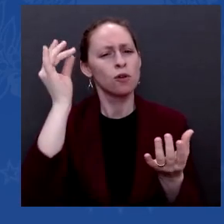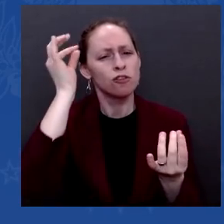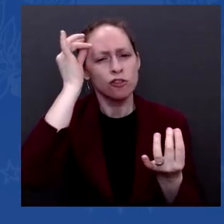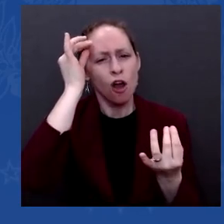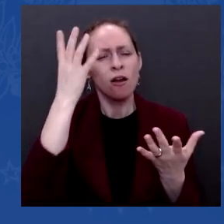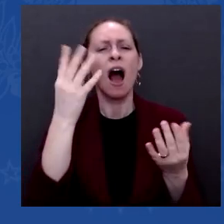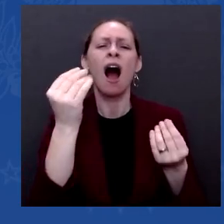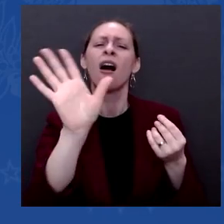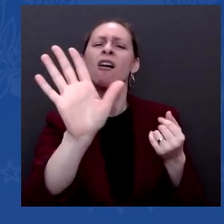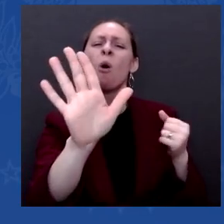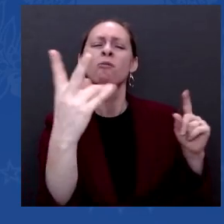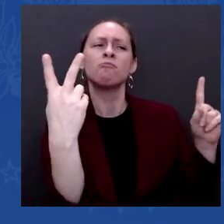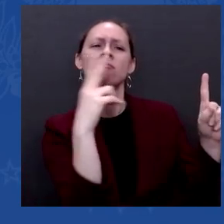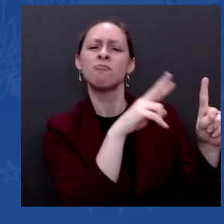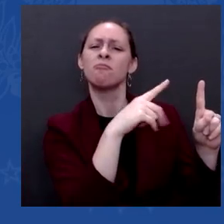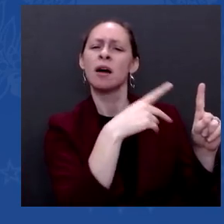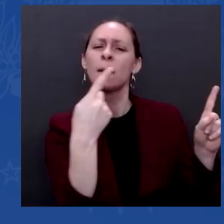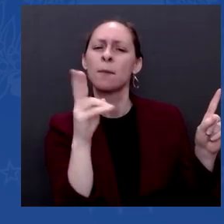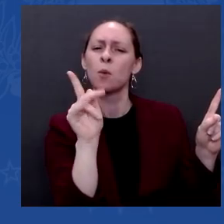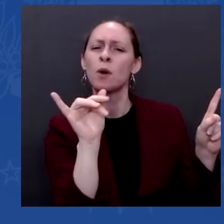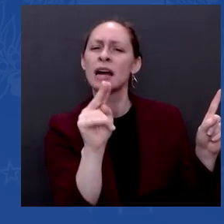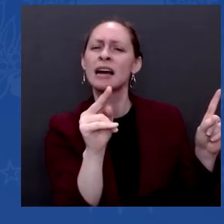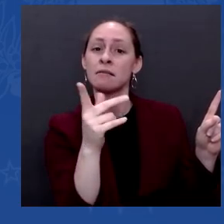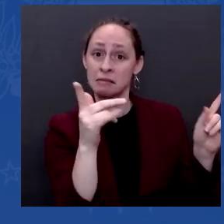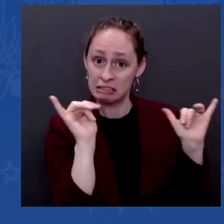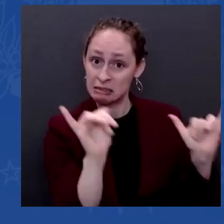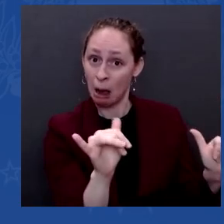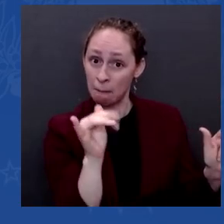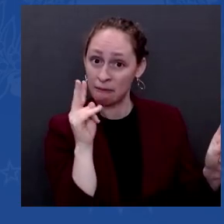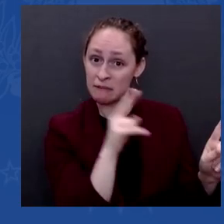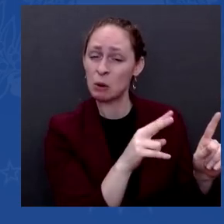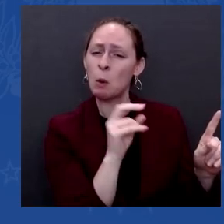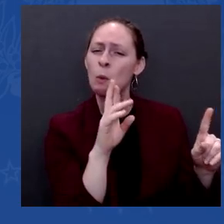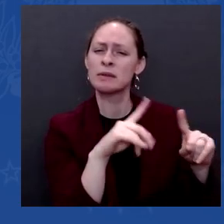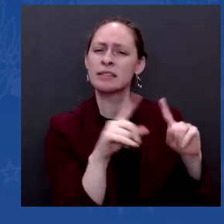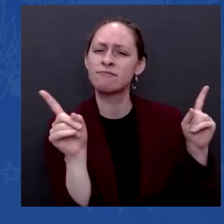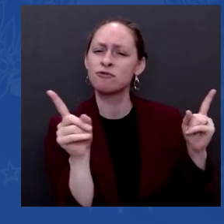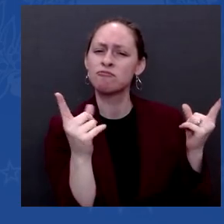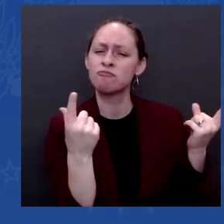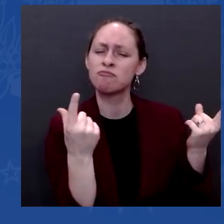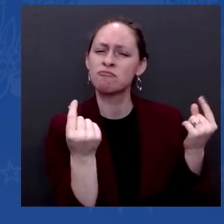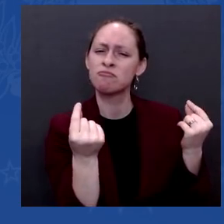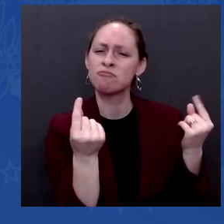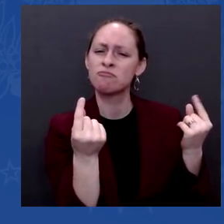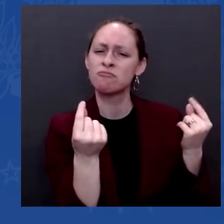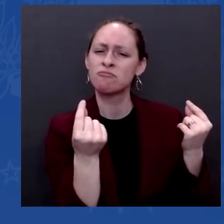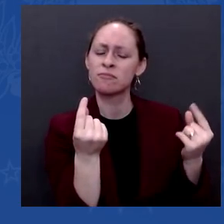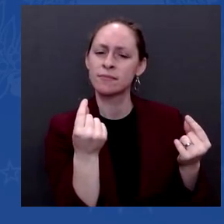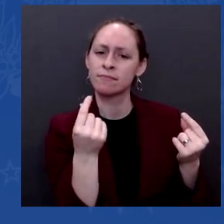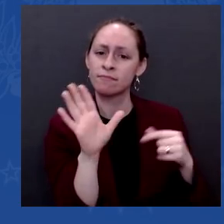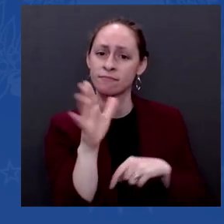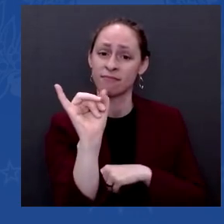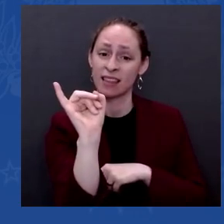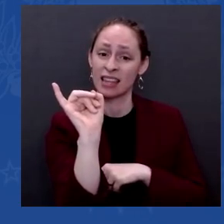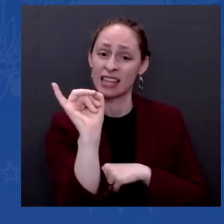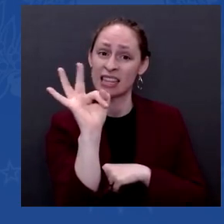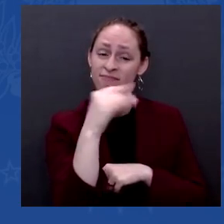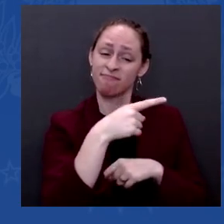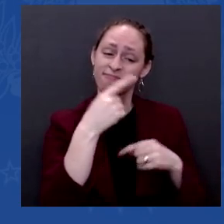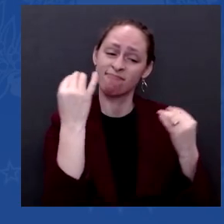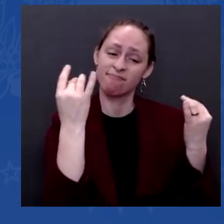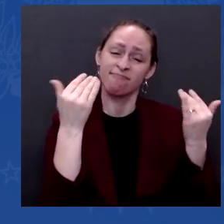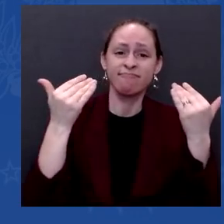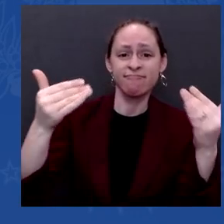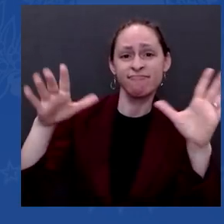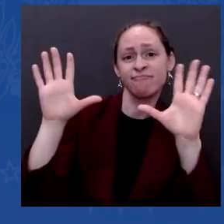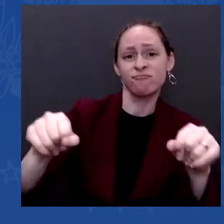your posture be to really move back to the kind of containment policy that you saw so often when you were still in